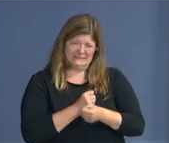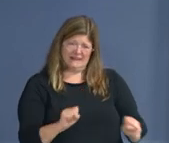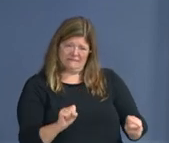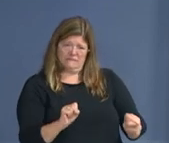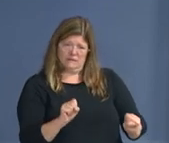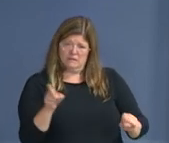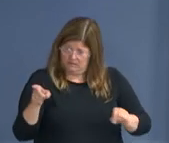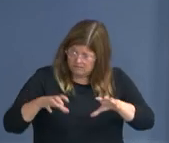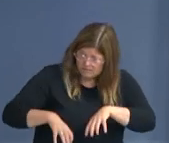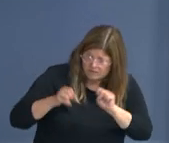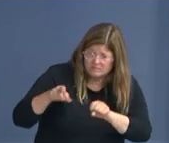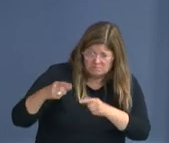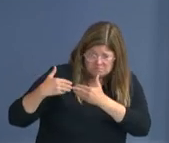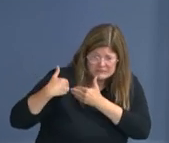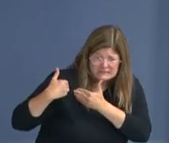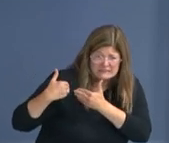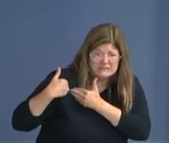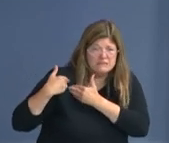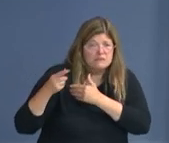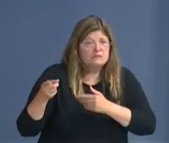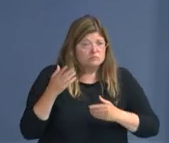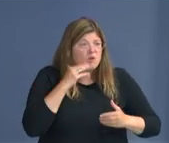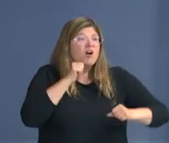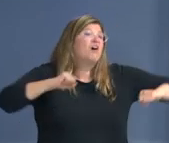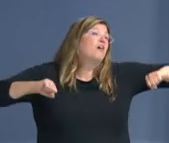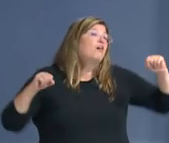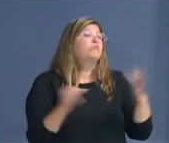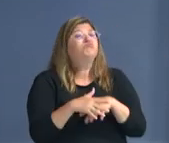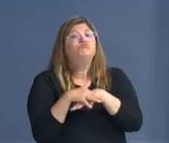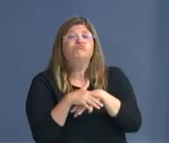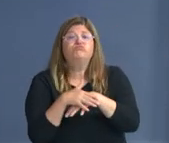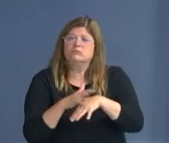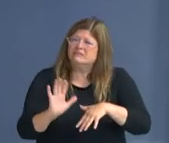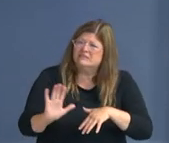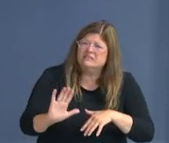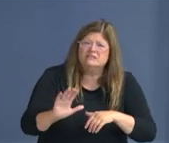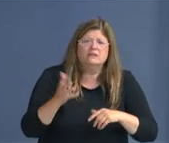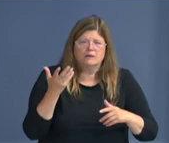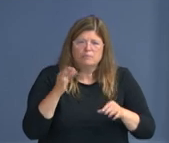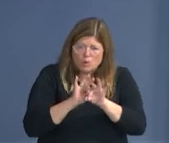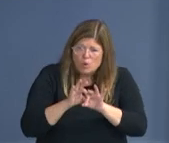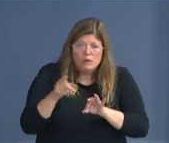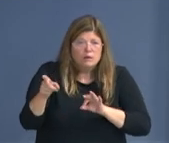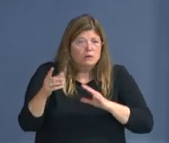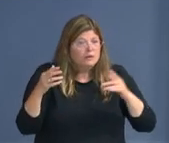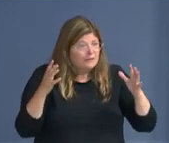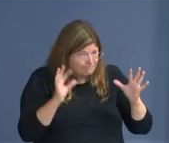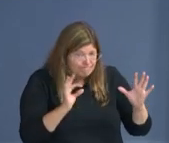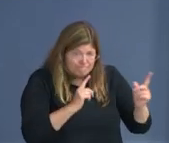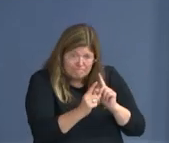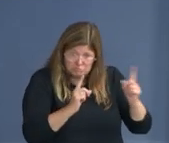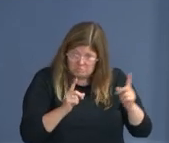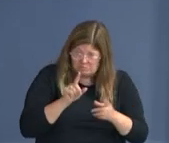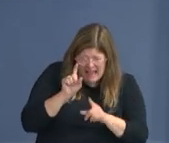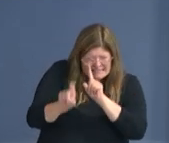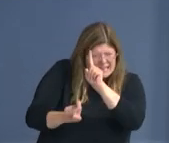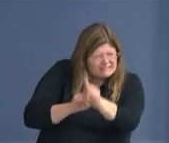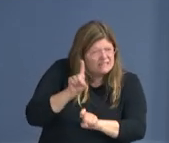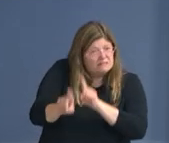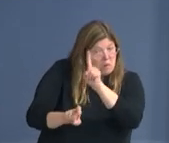everyone who is going to be there. And everyone needs to be responsible.